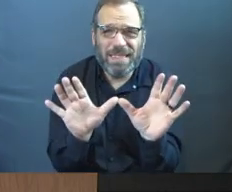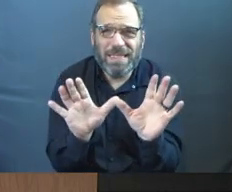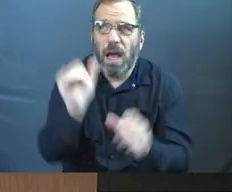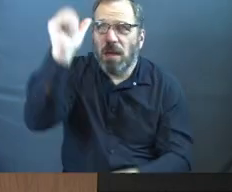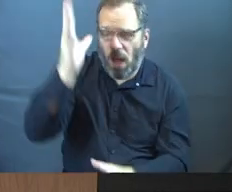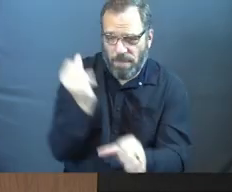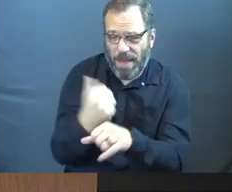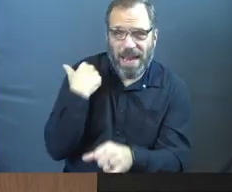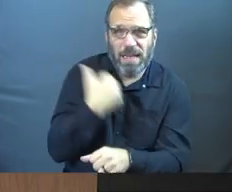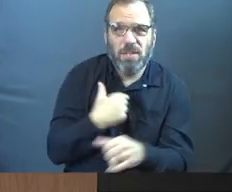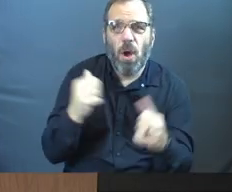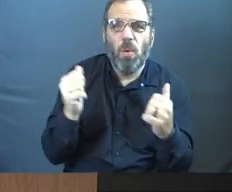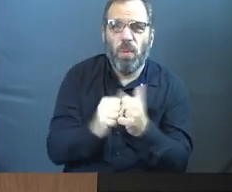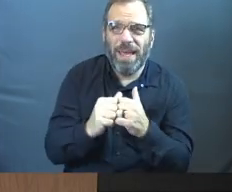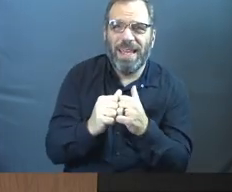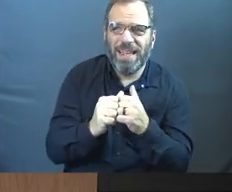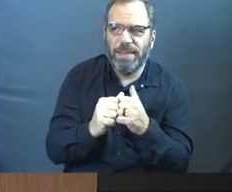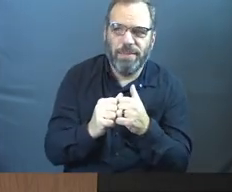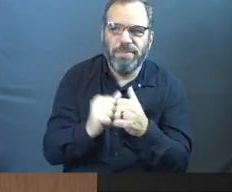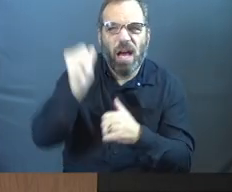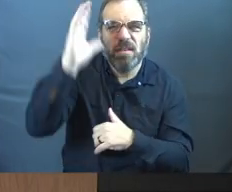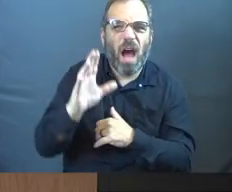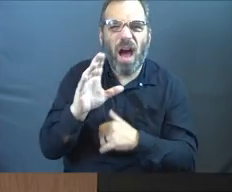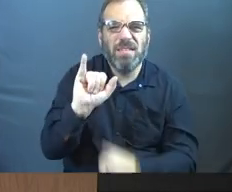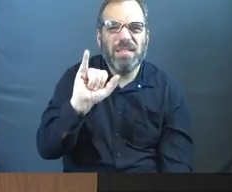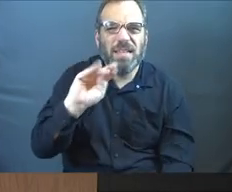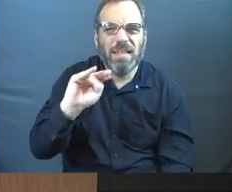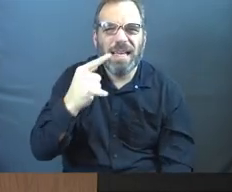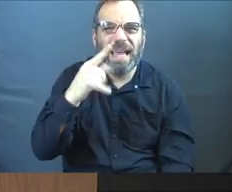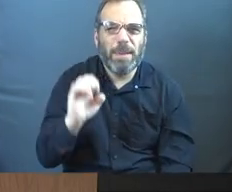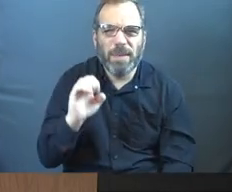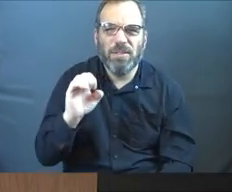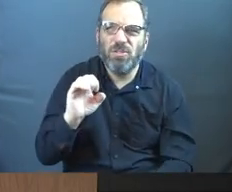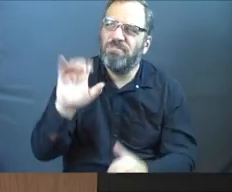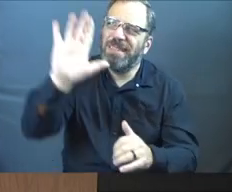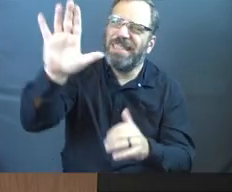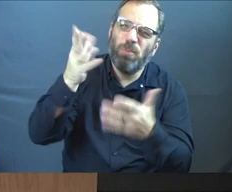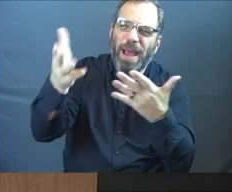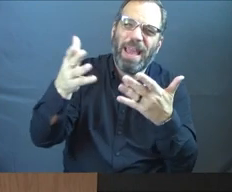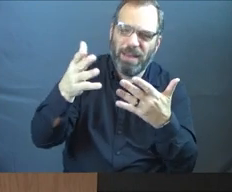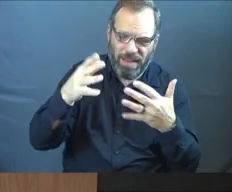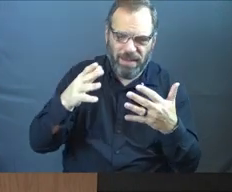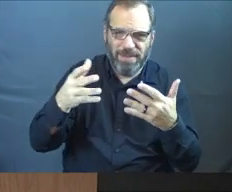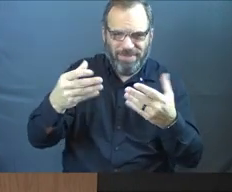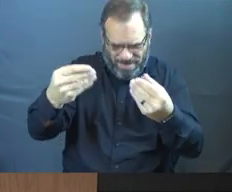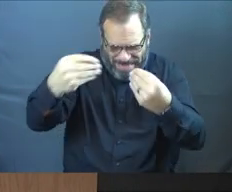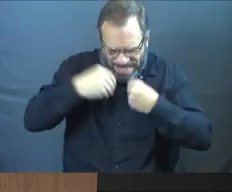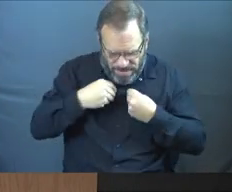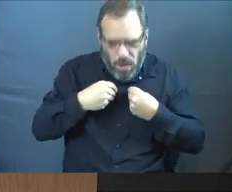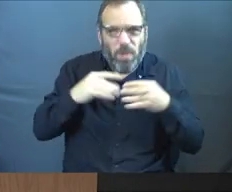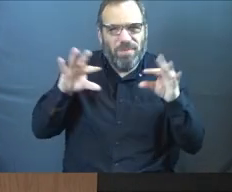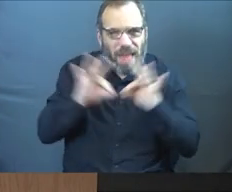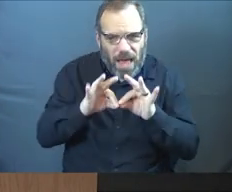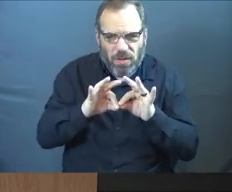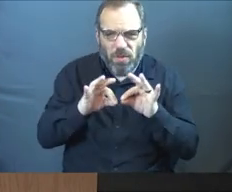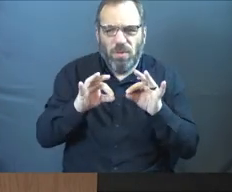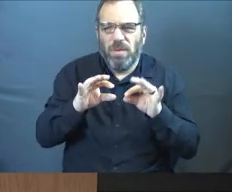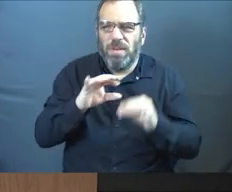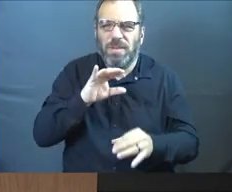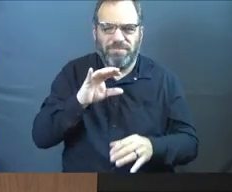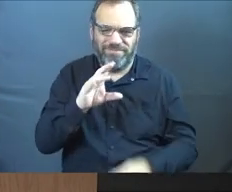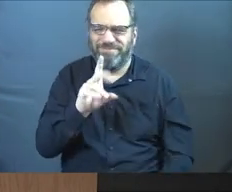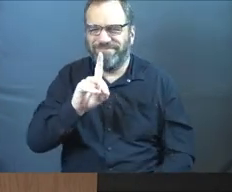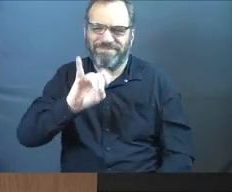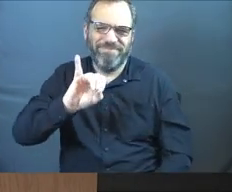God made us with the image of God inside of us. And that gives us value and worth and dignity as